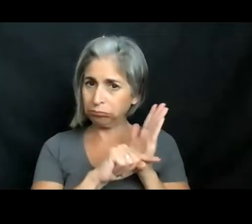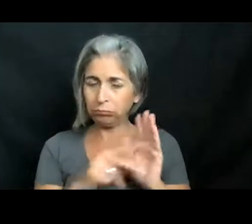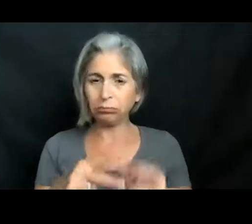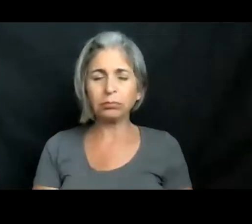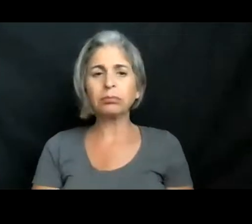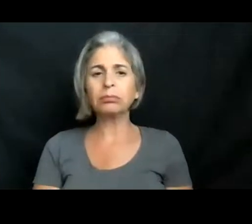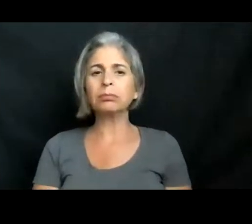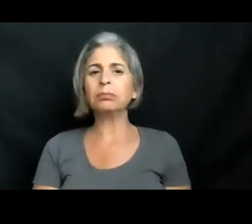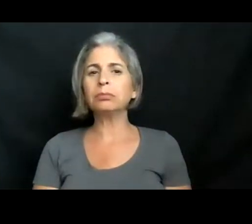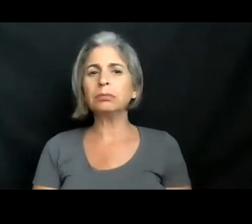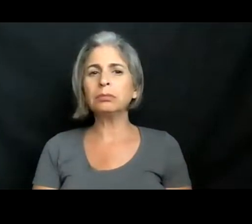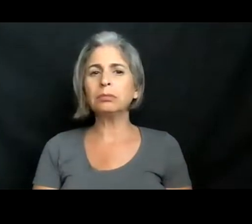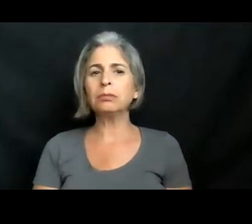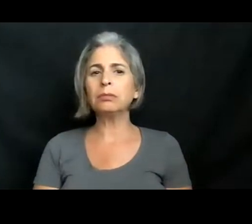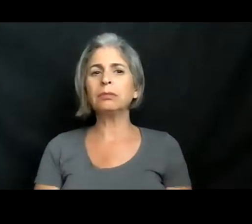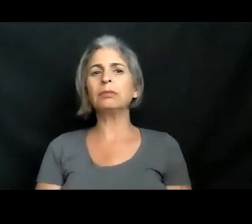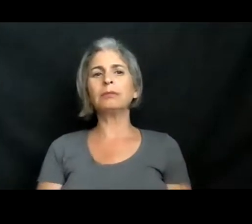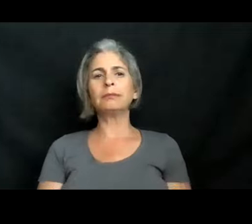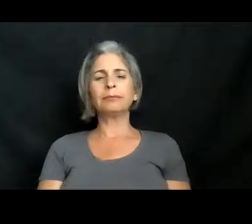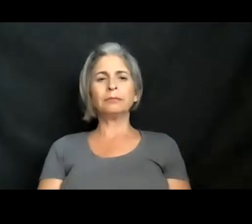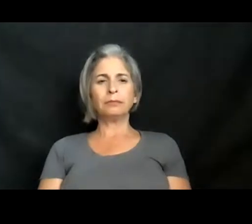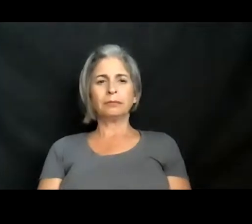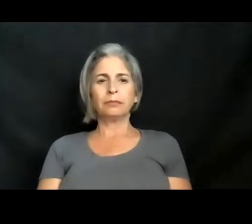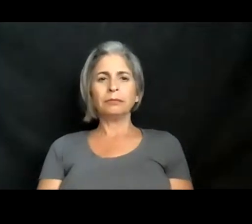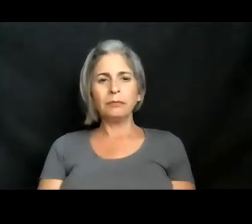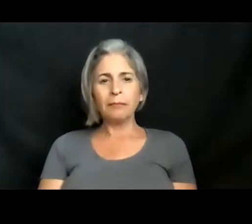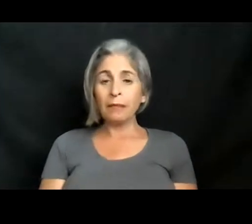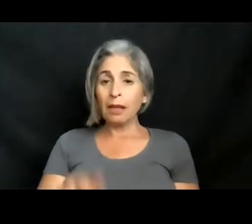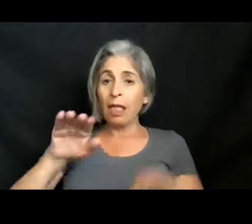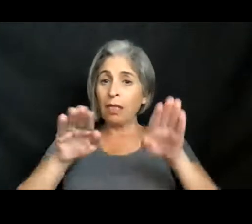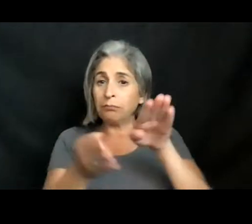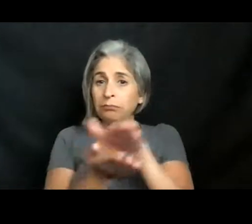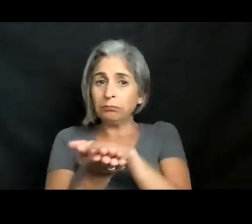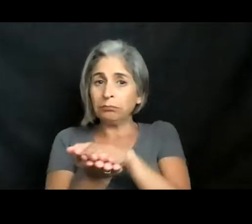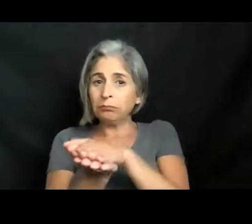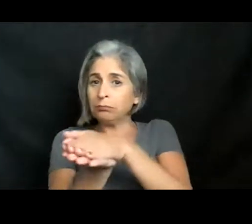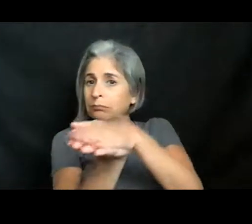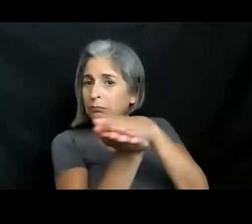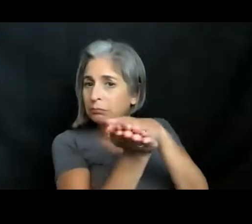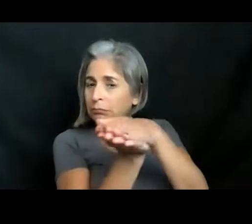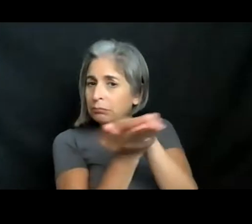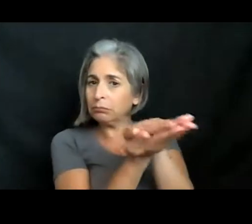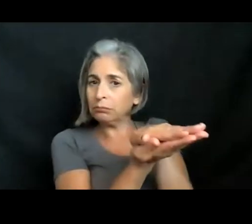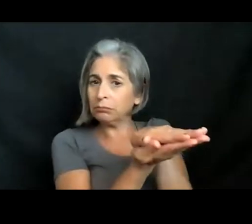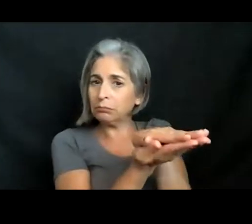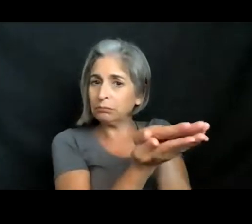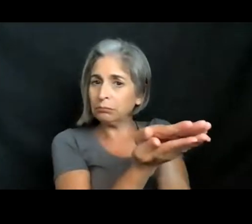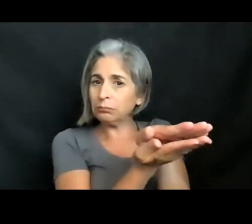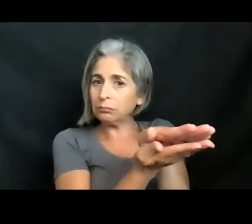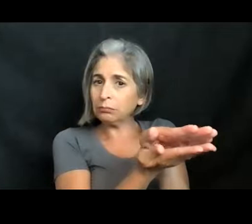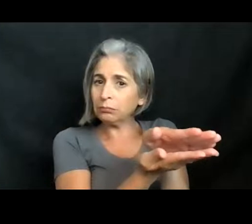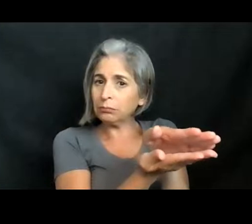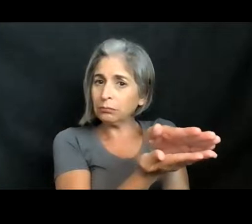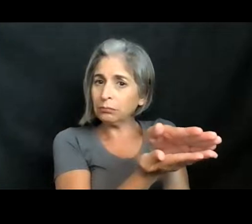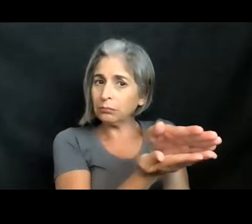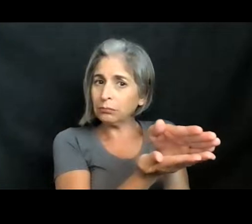to, let's have them face this way. I'm going to lift up that front fin, that pectoral fin, and cut upwards. Again,